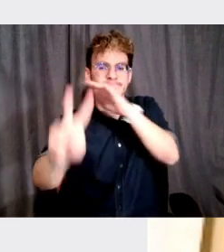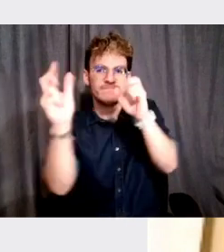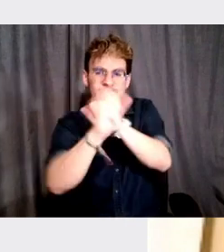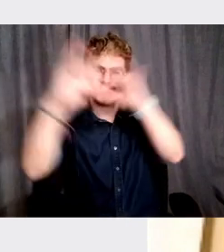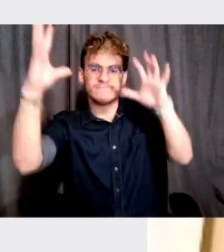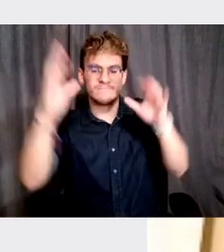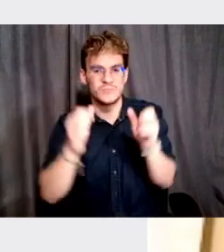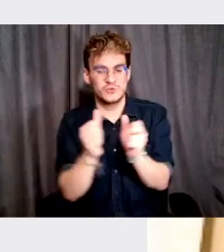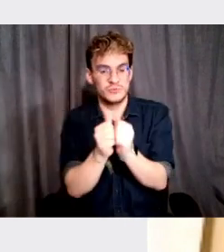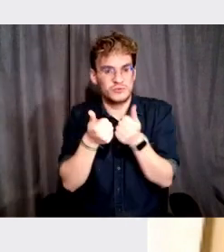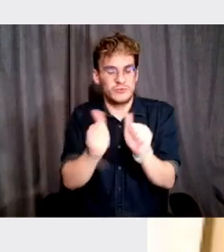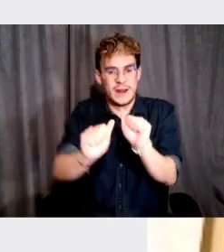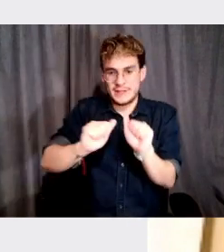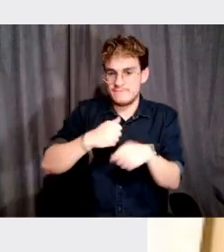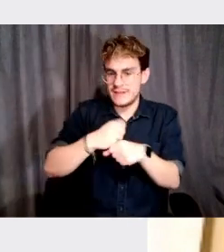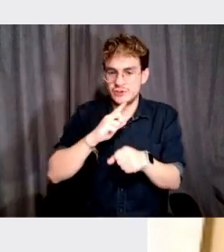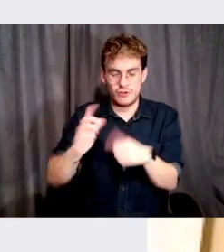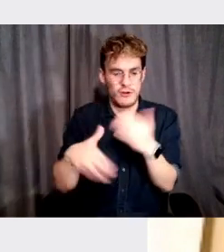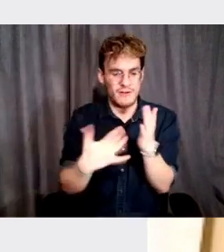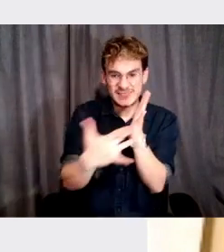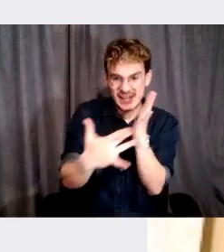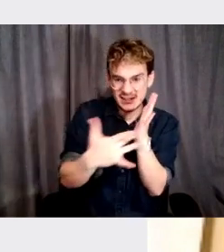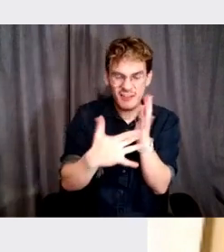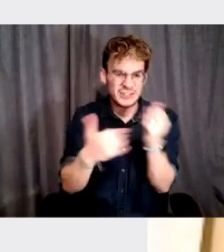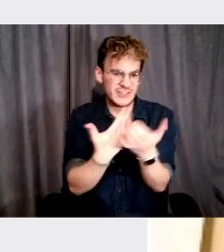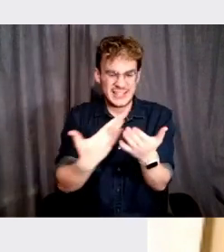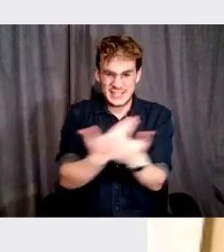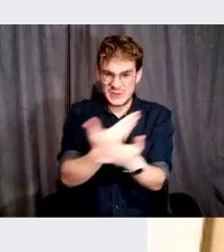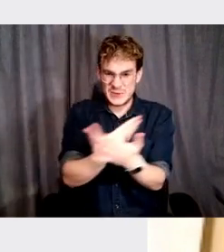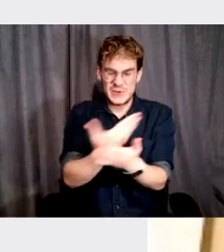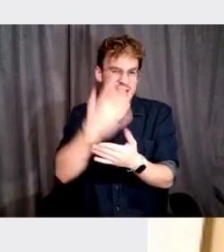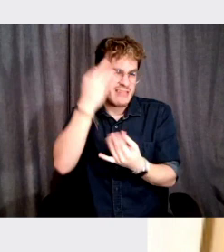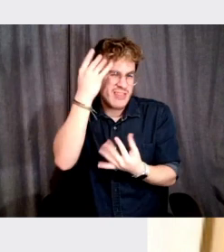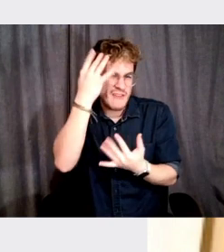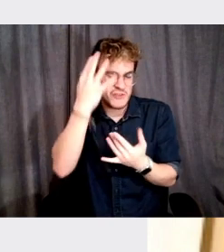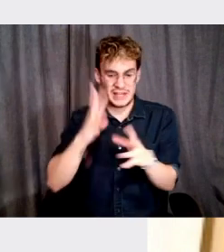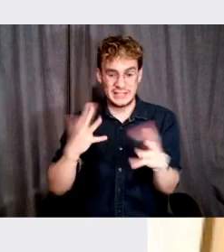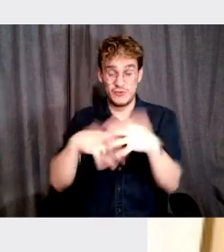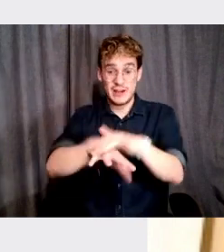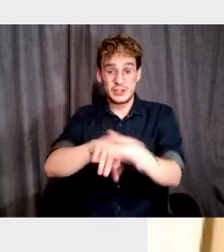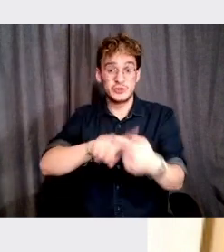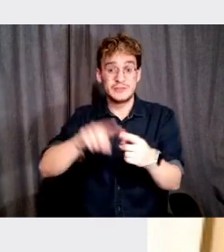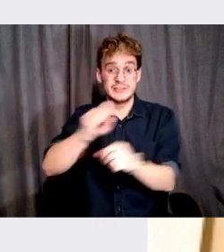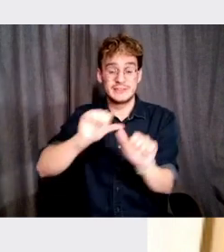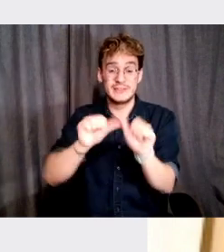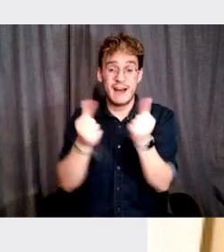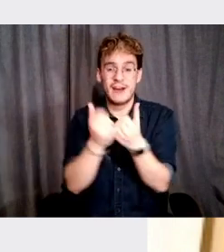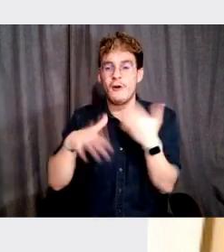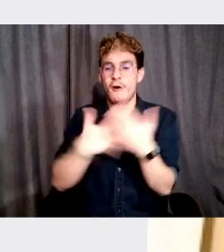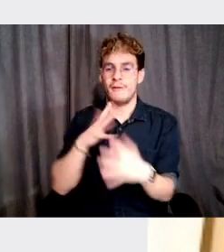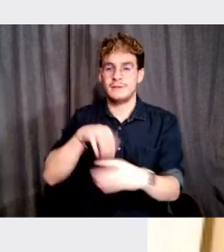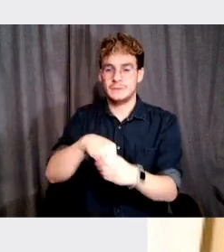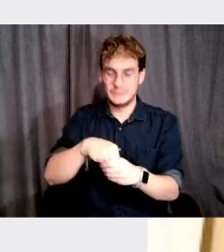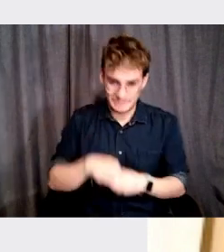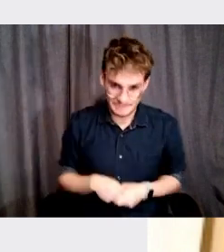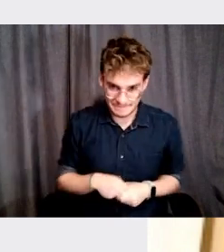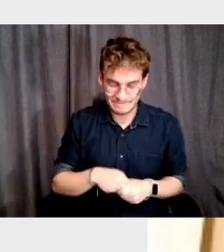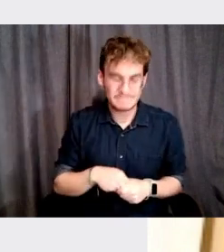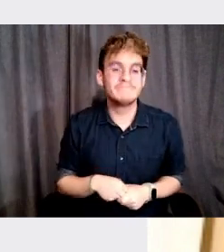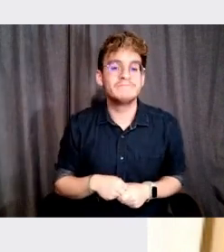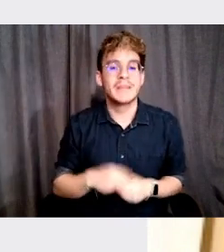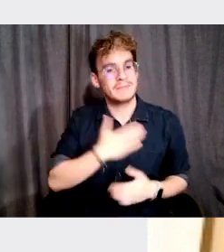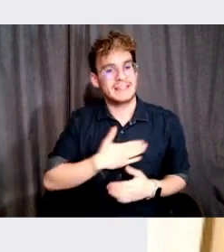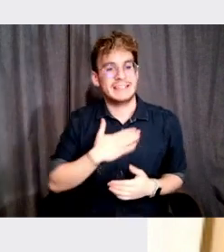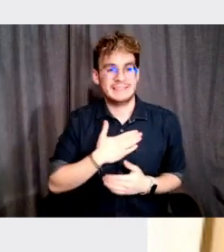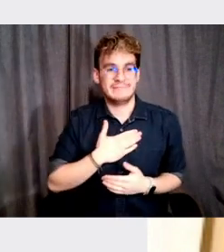with the latest developments in technology and its thoughtful integration into society by design. Please